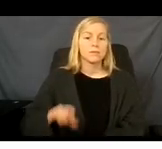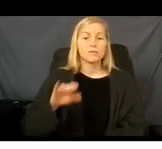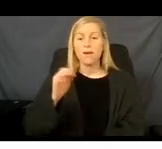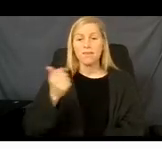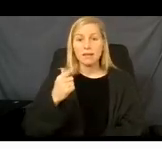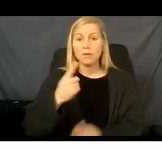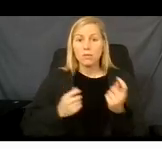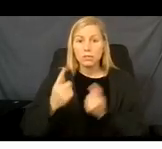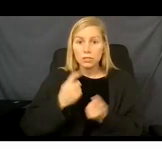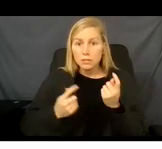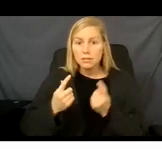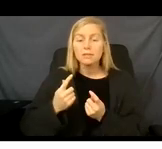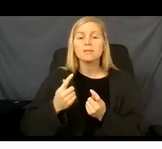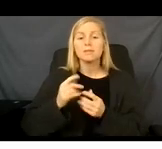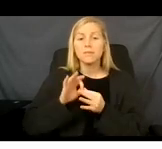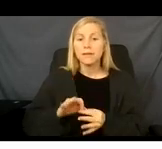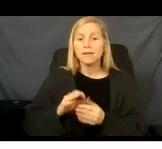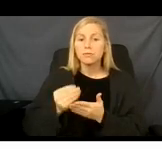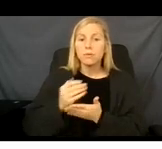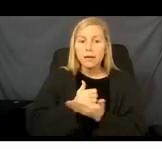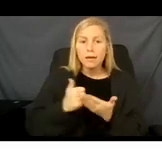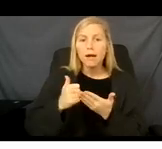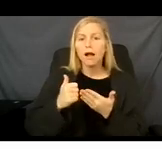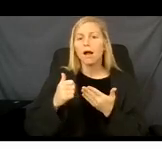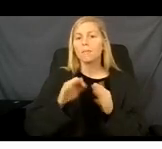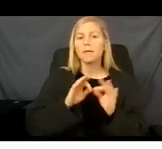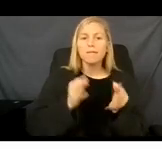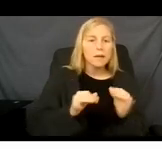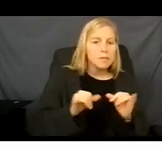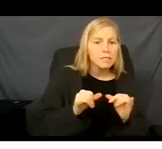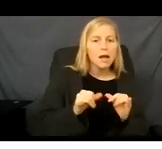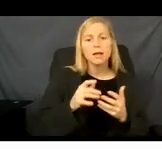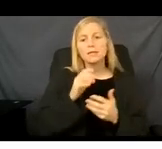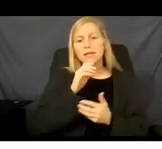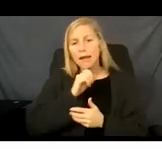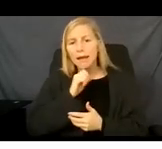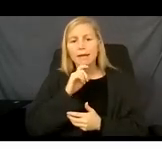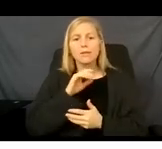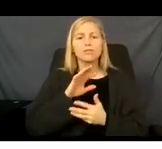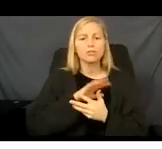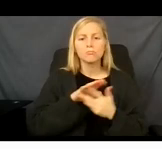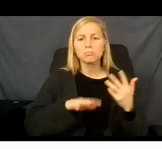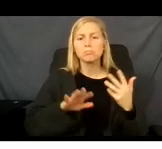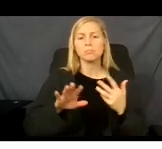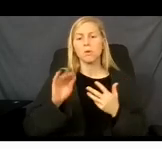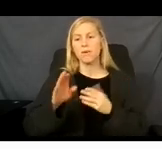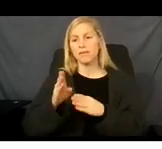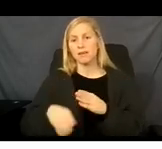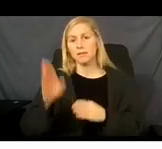might have on the income, size of the family, age at the end of the presentation.